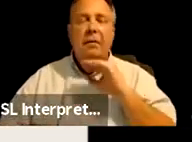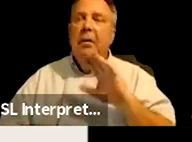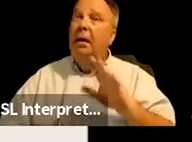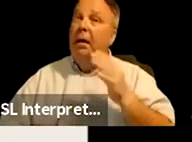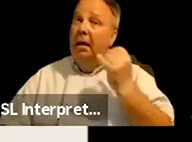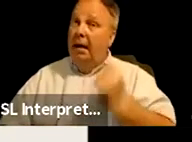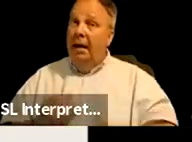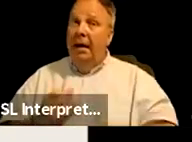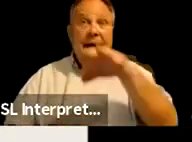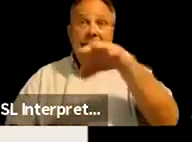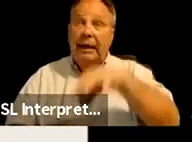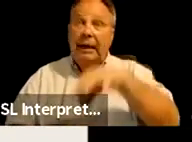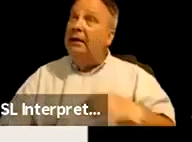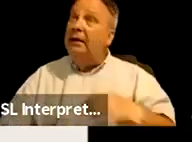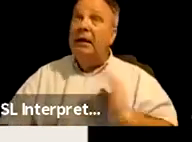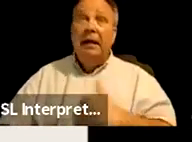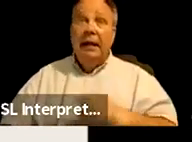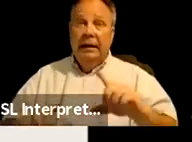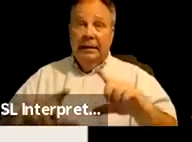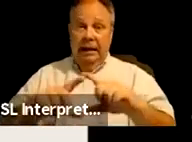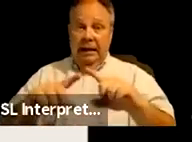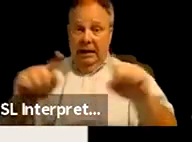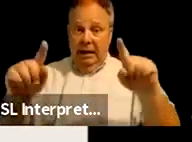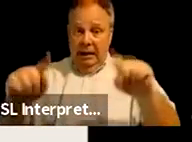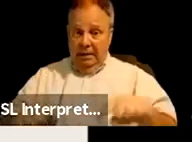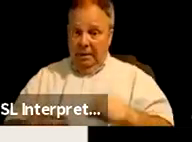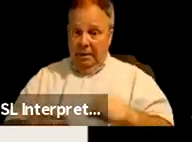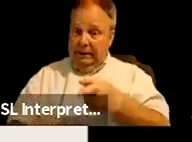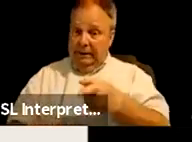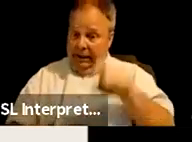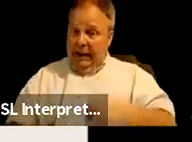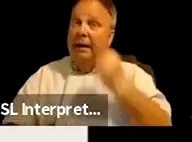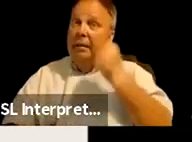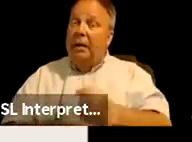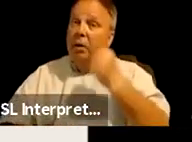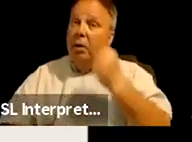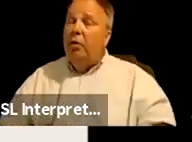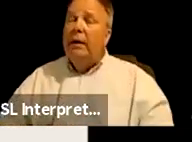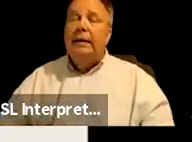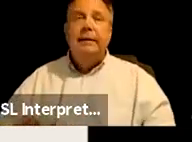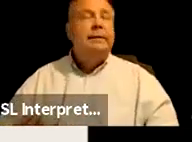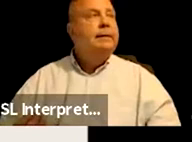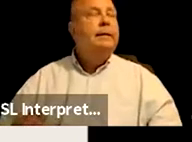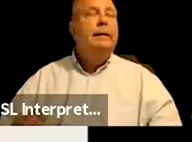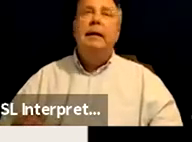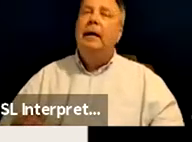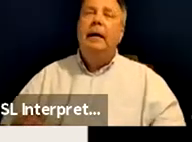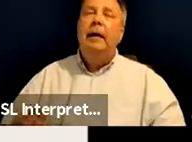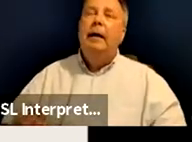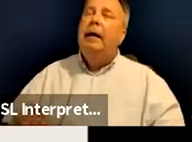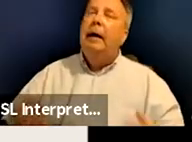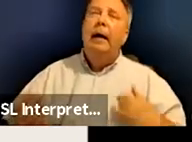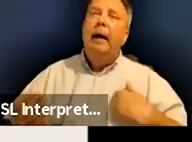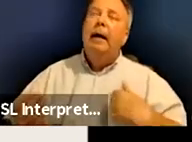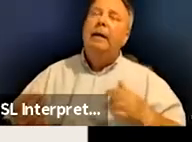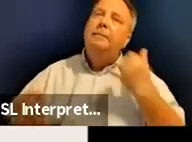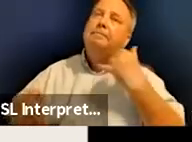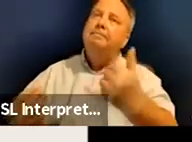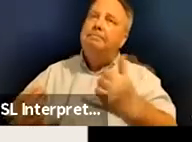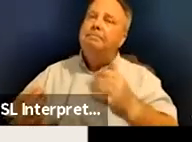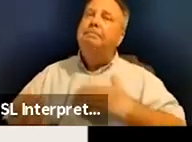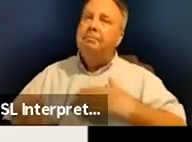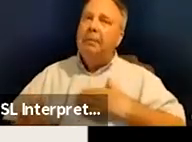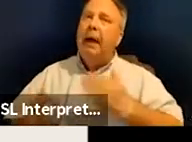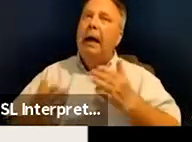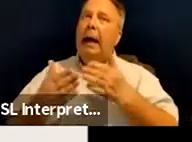this last election, because our ballots still said they have to be notarized. Um, I contacted my at